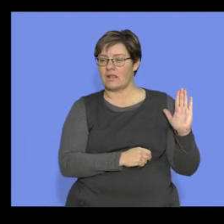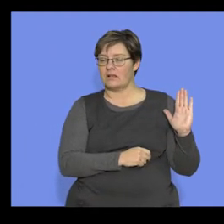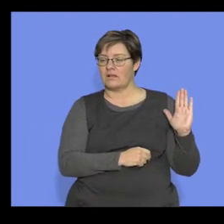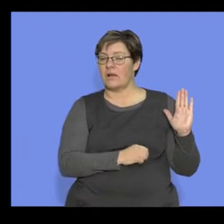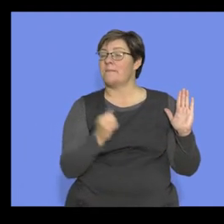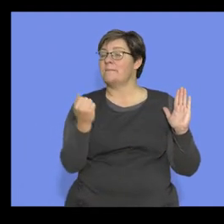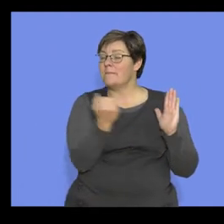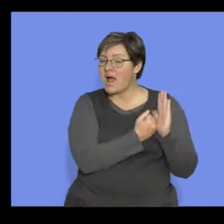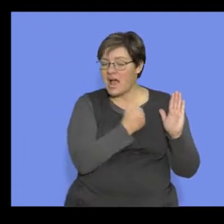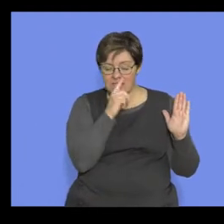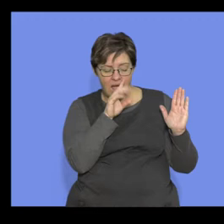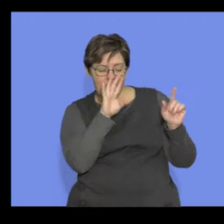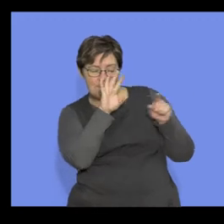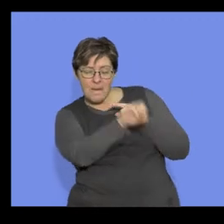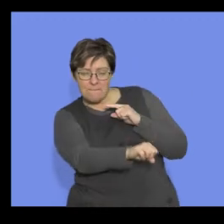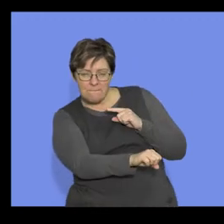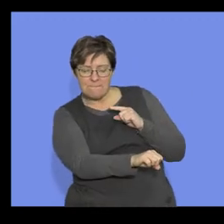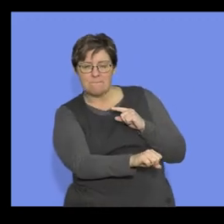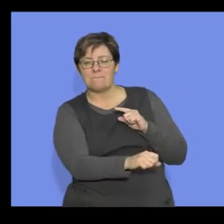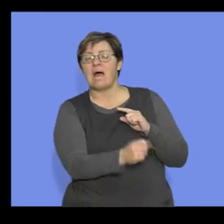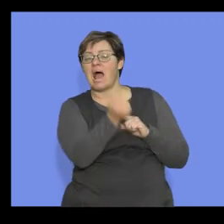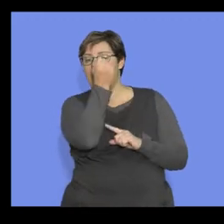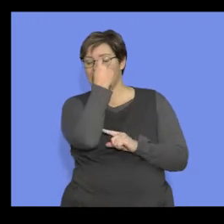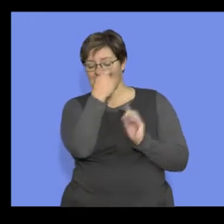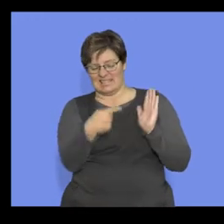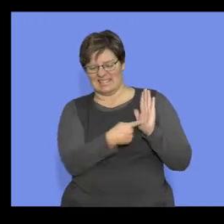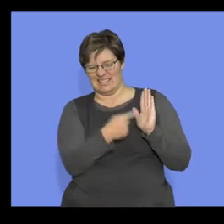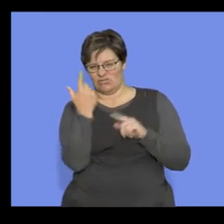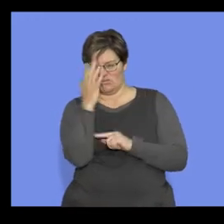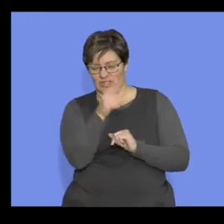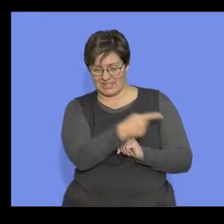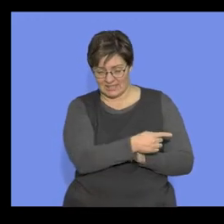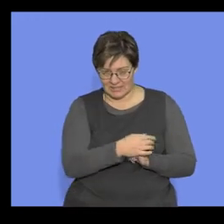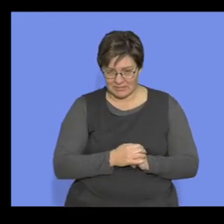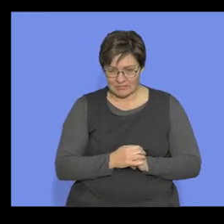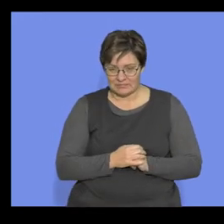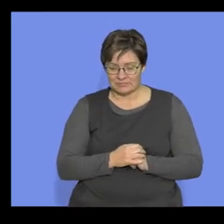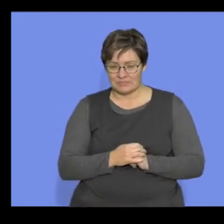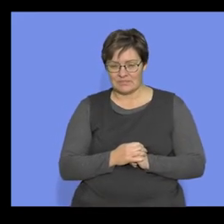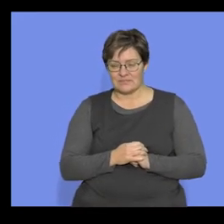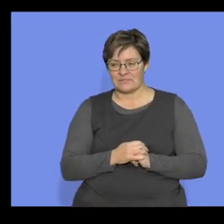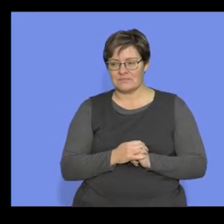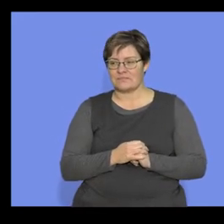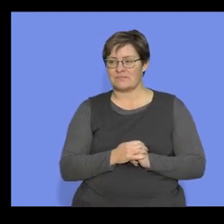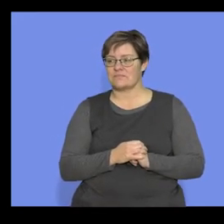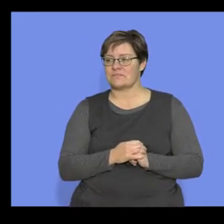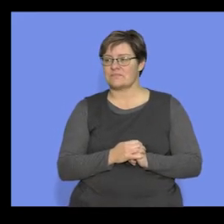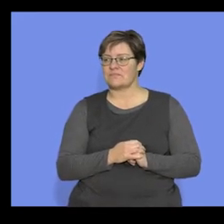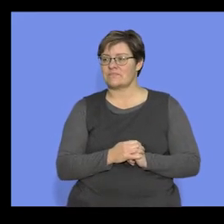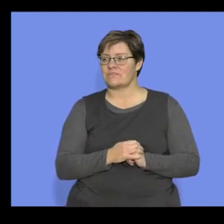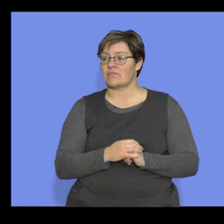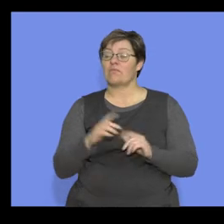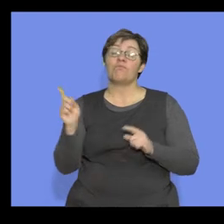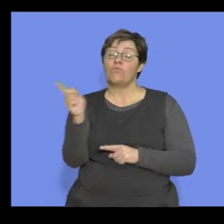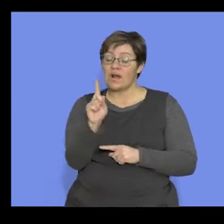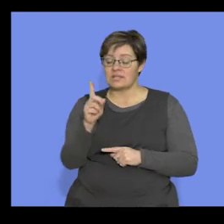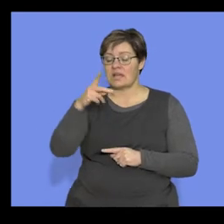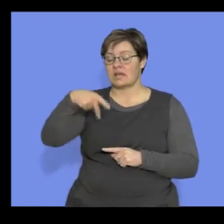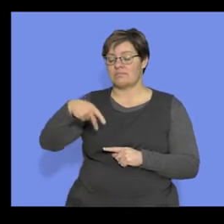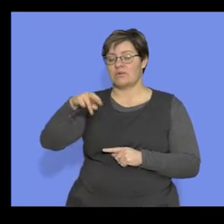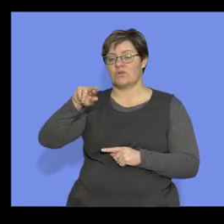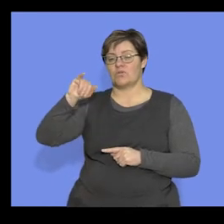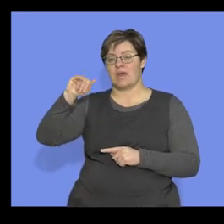You must be able to, right, understand phylogenetic trees in the evolution section. For primates,